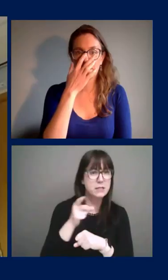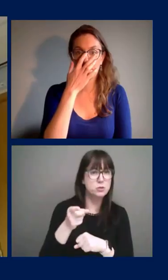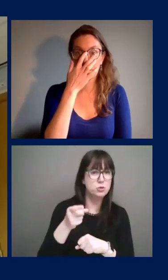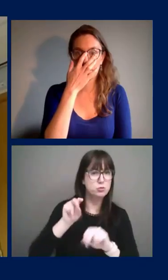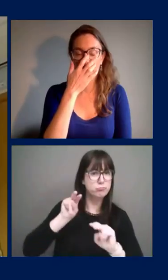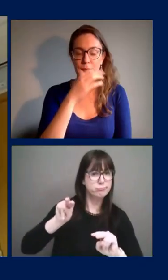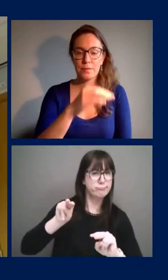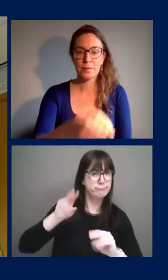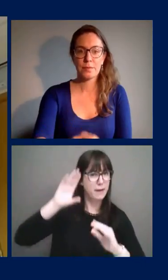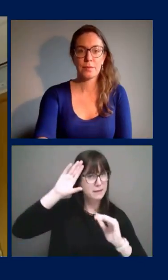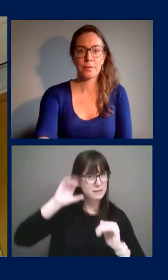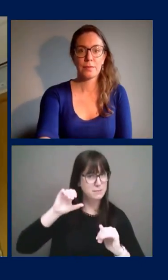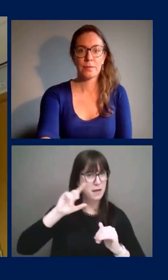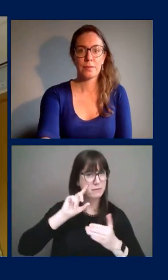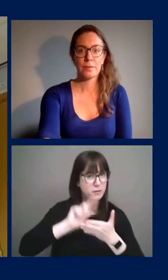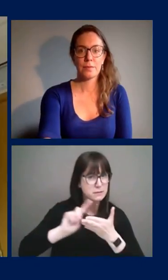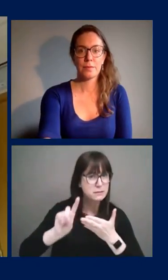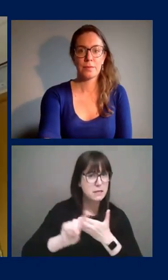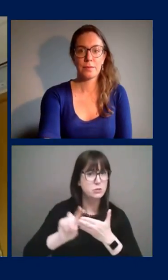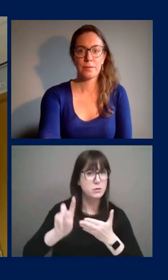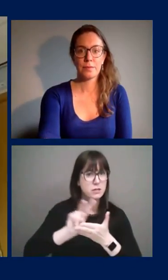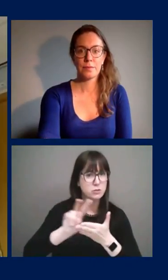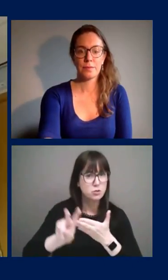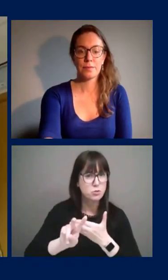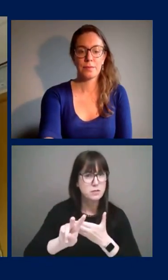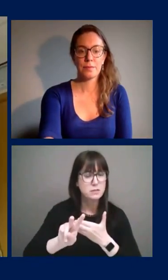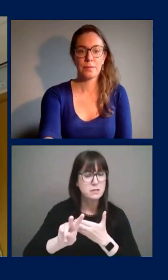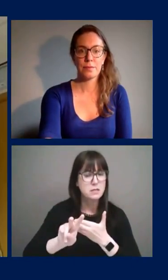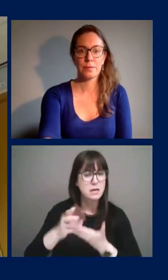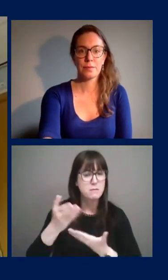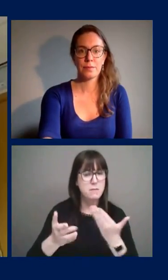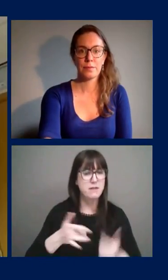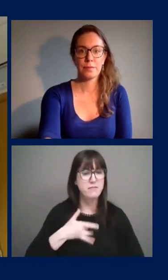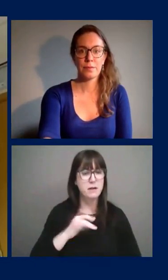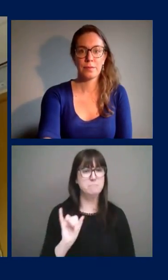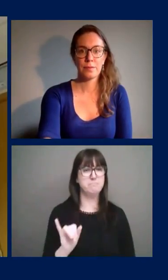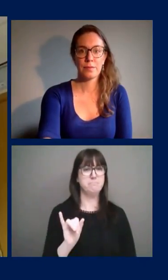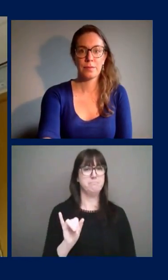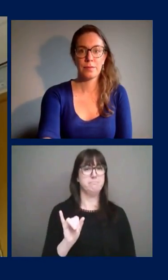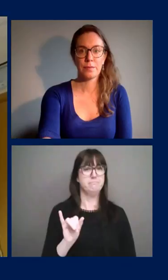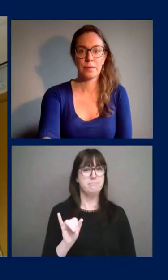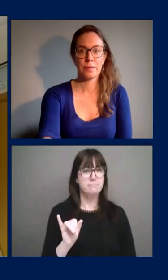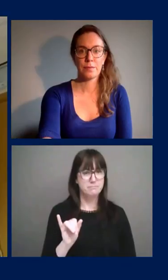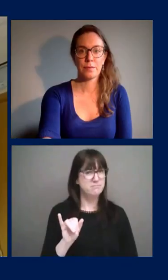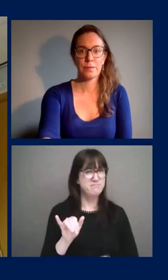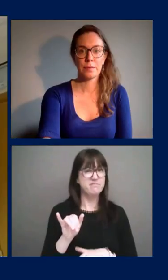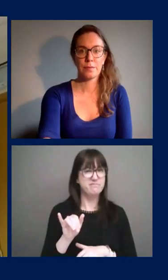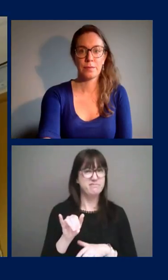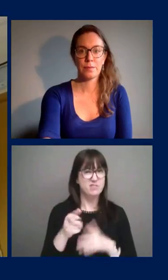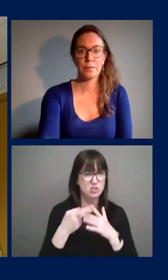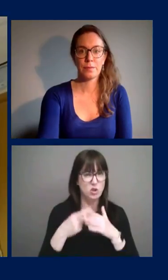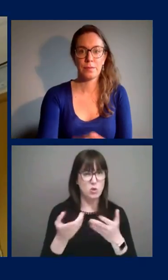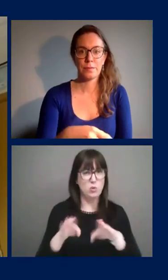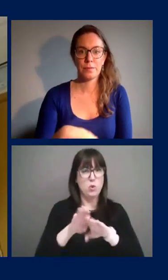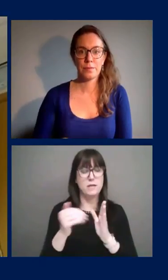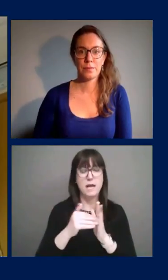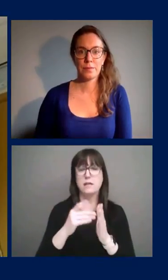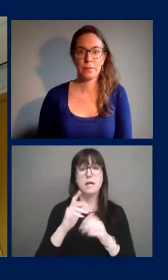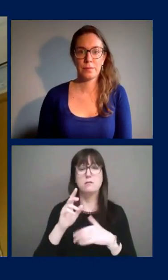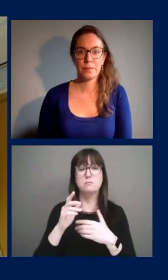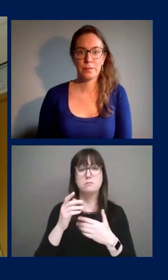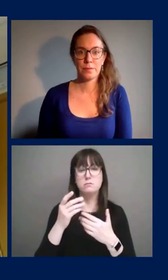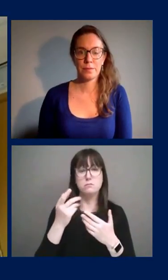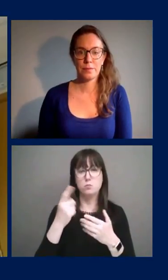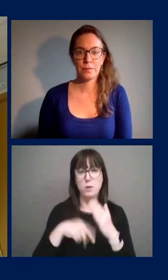next couple of weeks that maybe would make you recommend that we call claw back? Like what kind of a spike would,